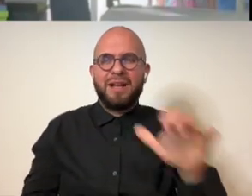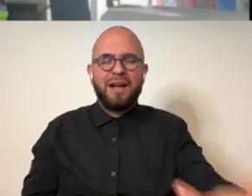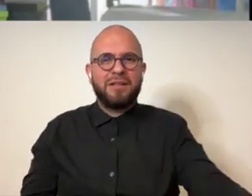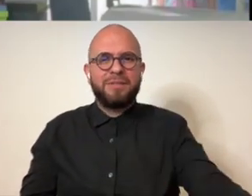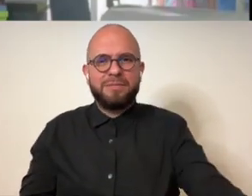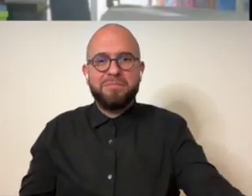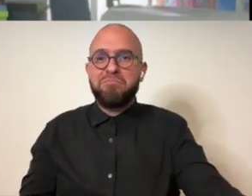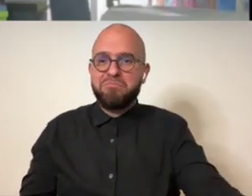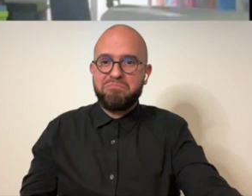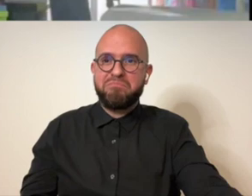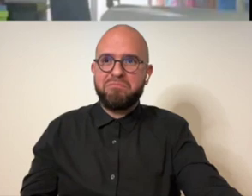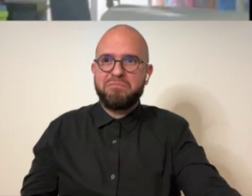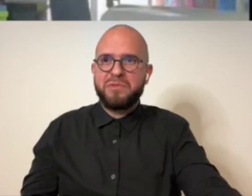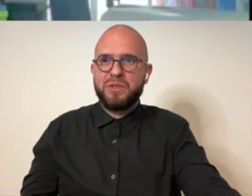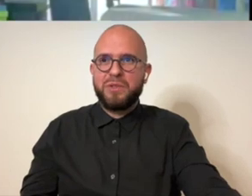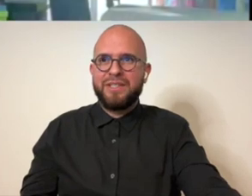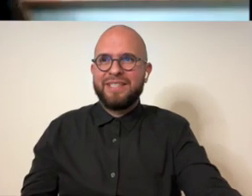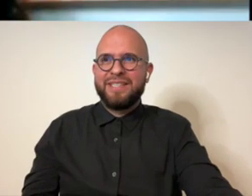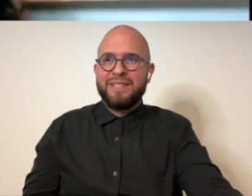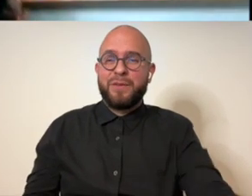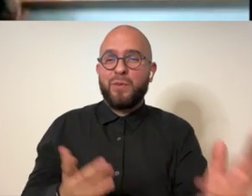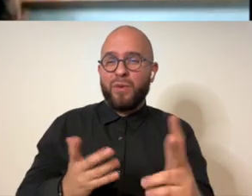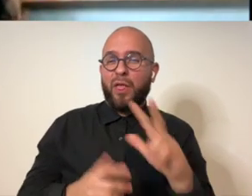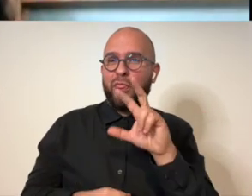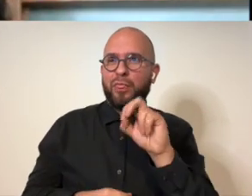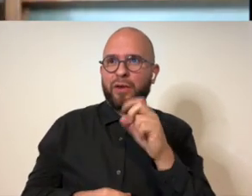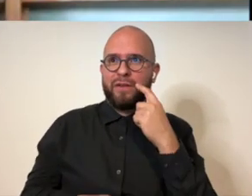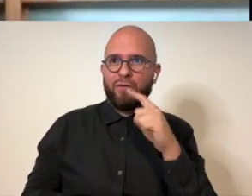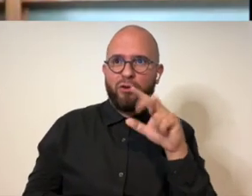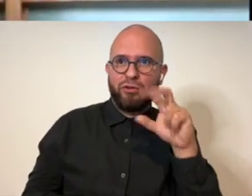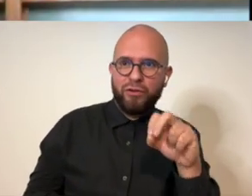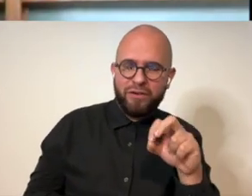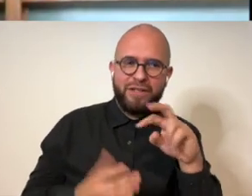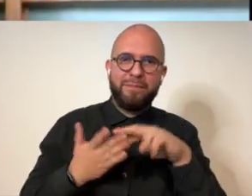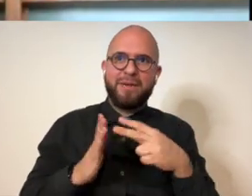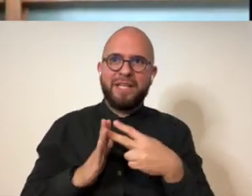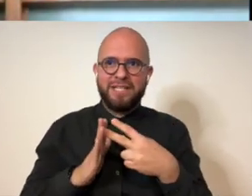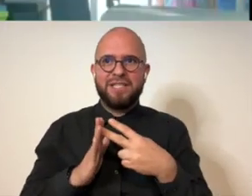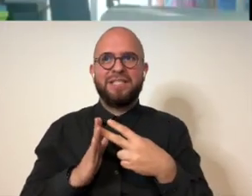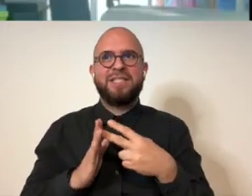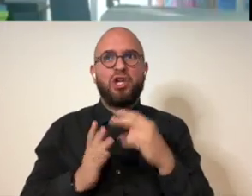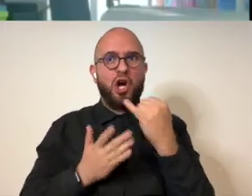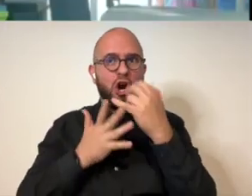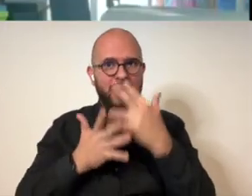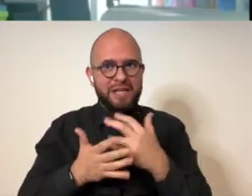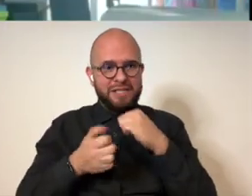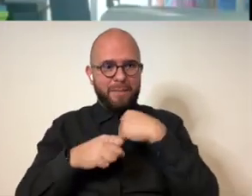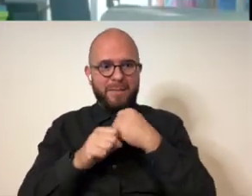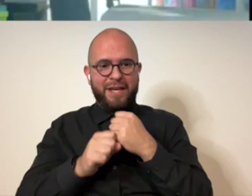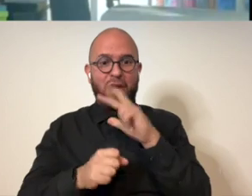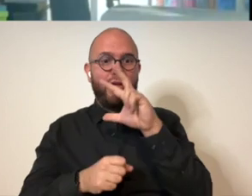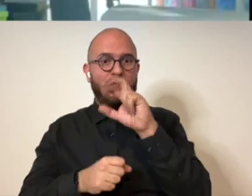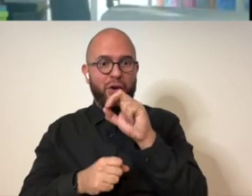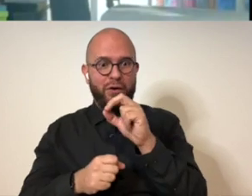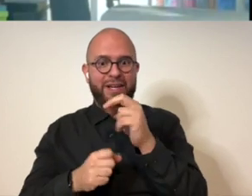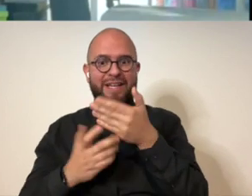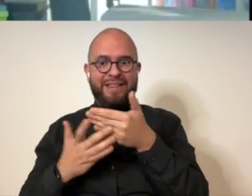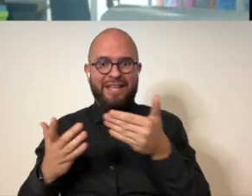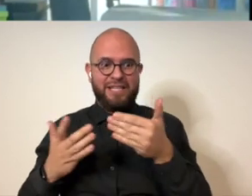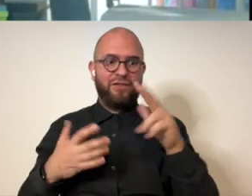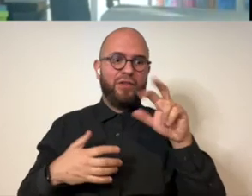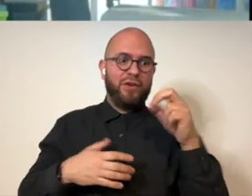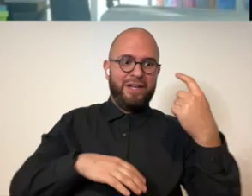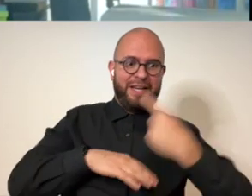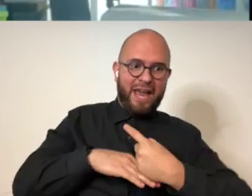30 pieces in 30 days wow yeah um i'm about halfway through so the challenge ends